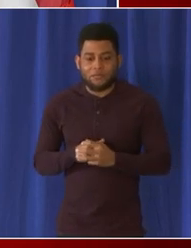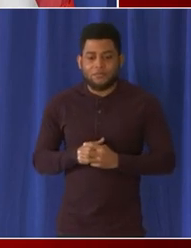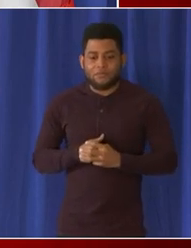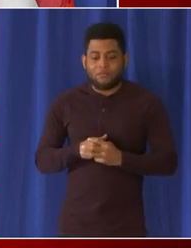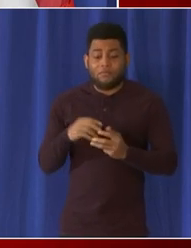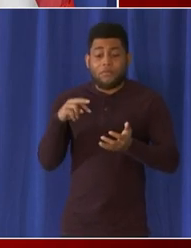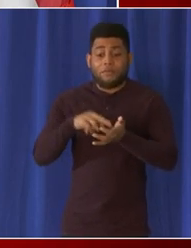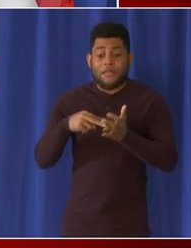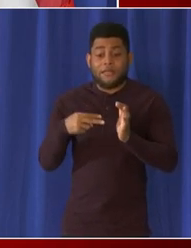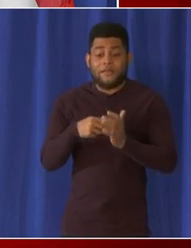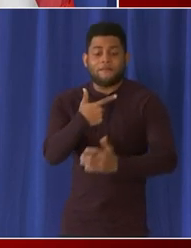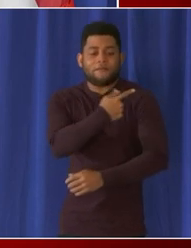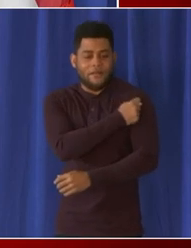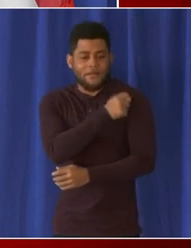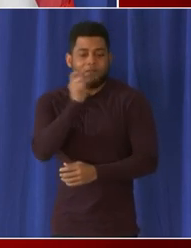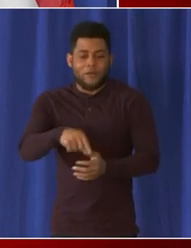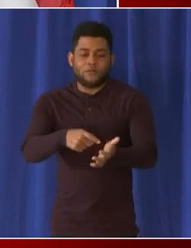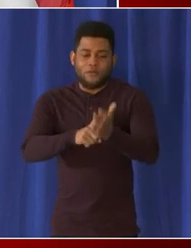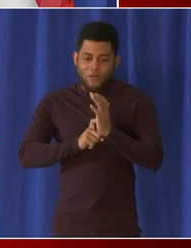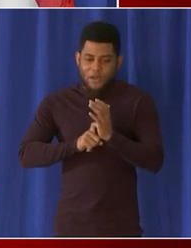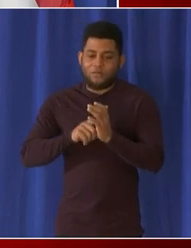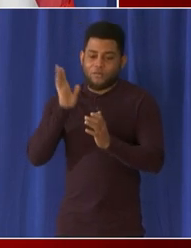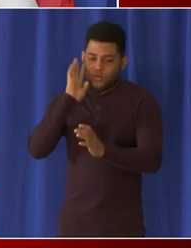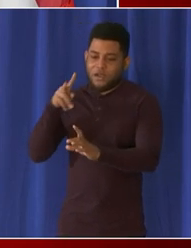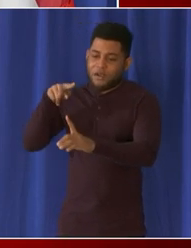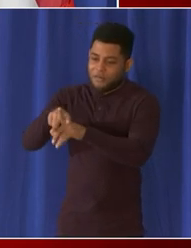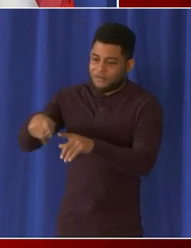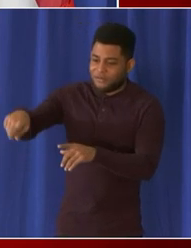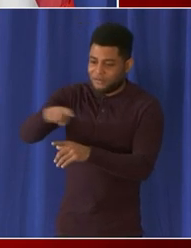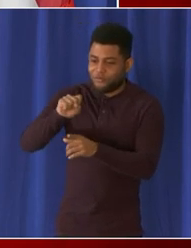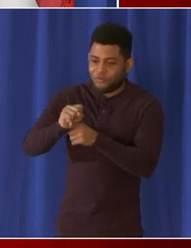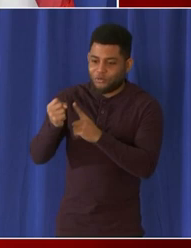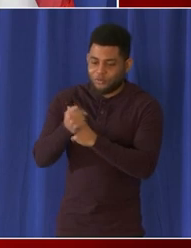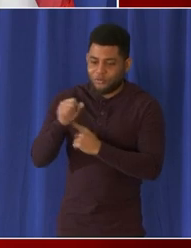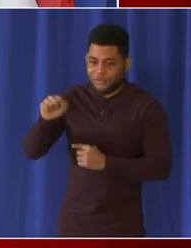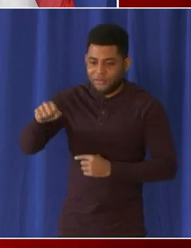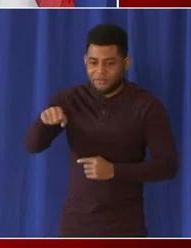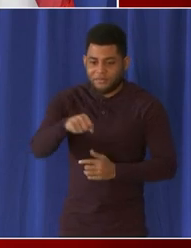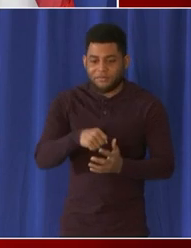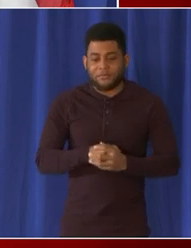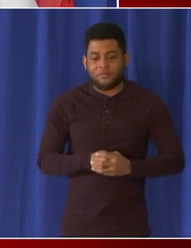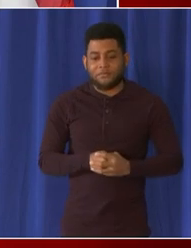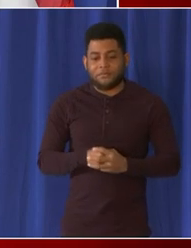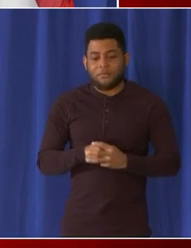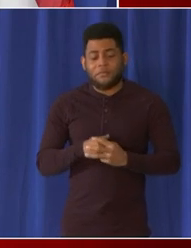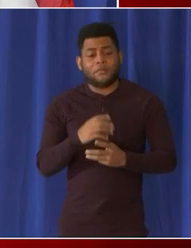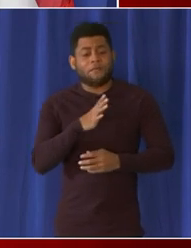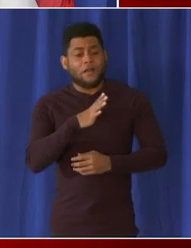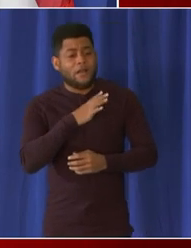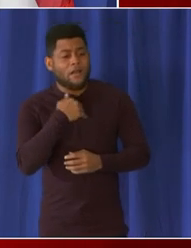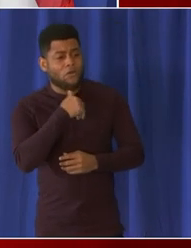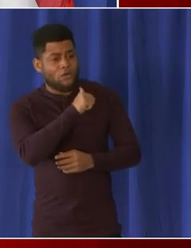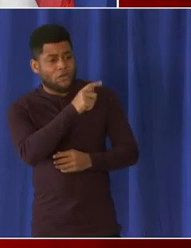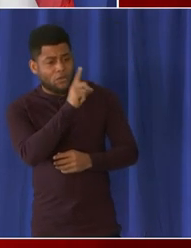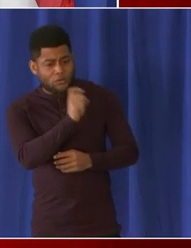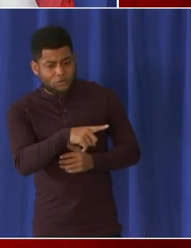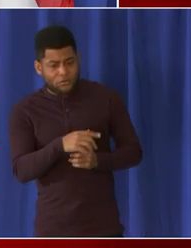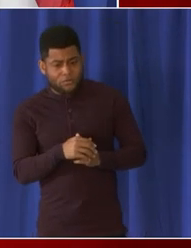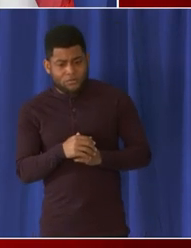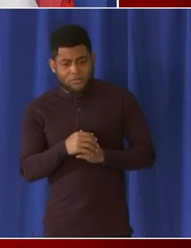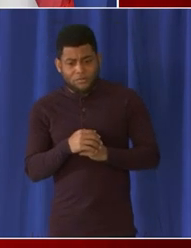um the vaccine requirement would apply and then this is a question for you mr ashley um does dc health have a way of